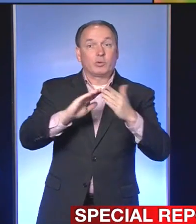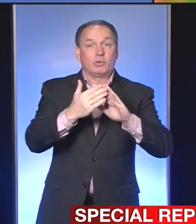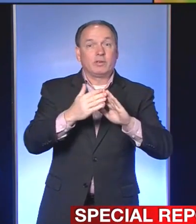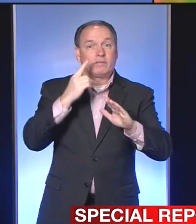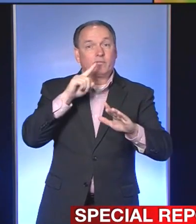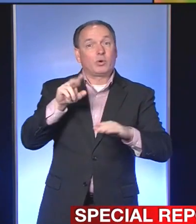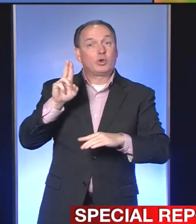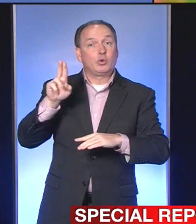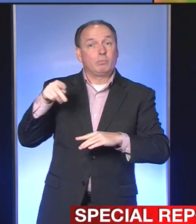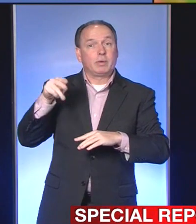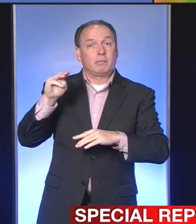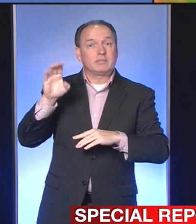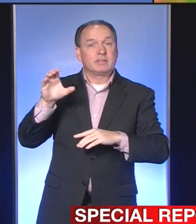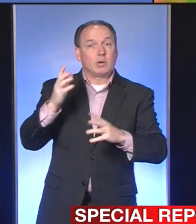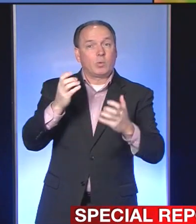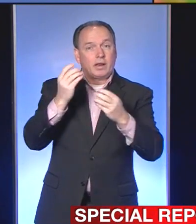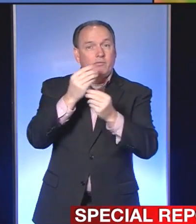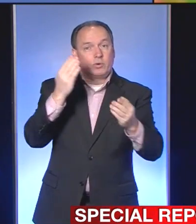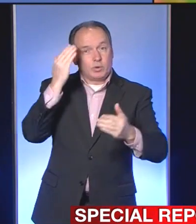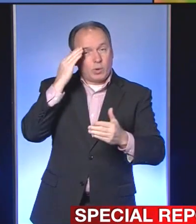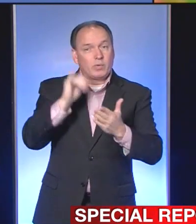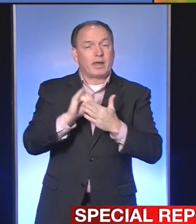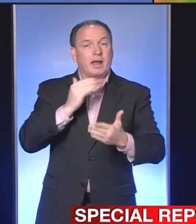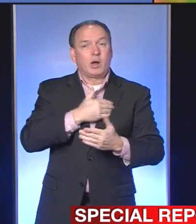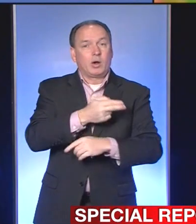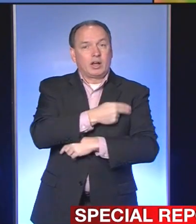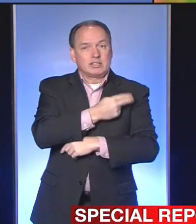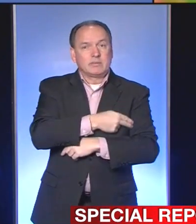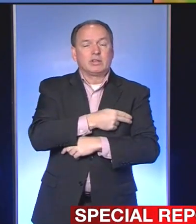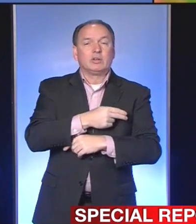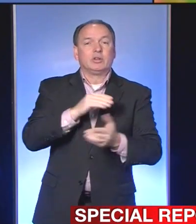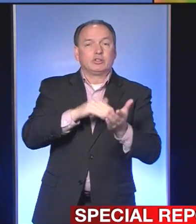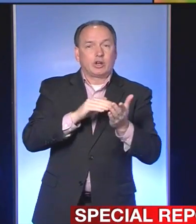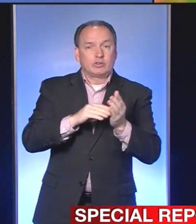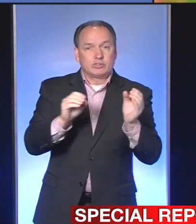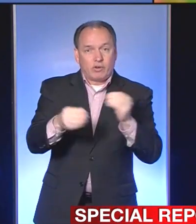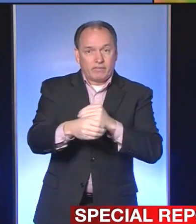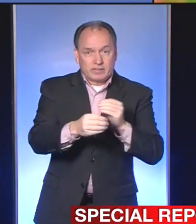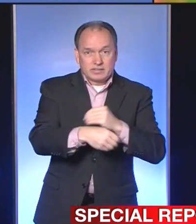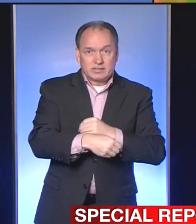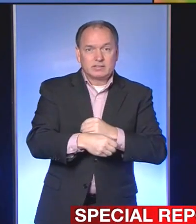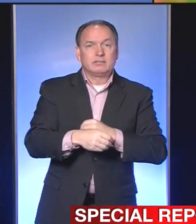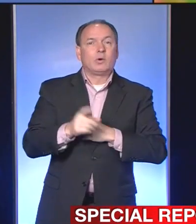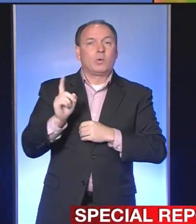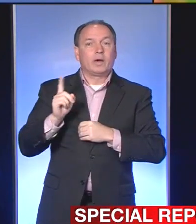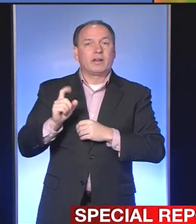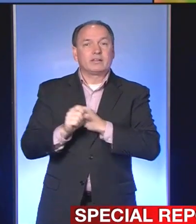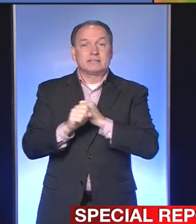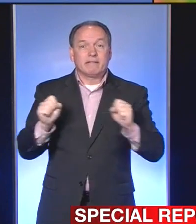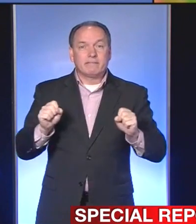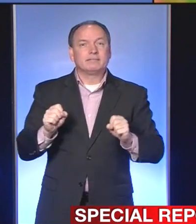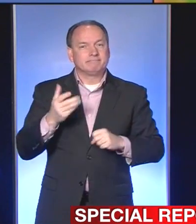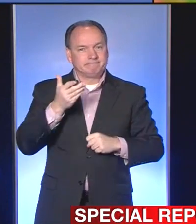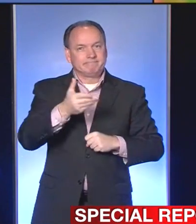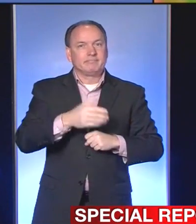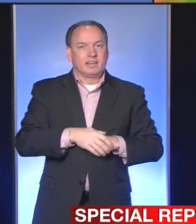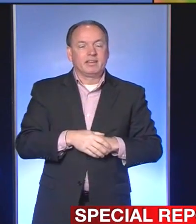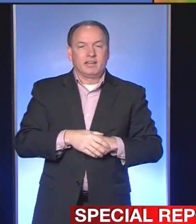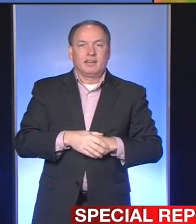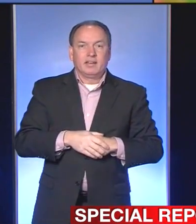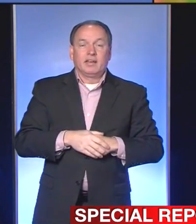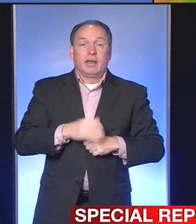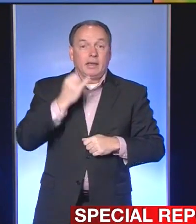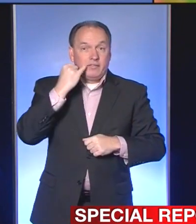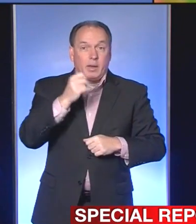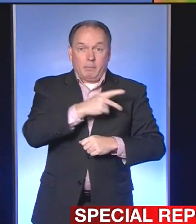UPMC, I want everyone to know that our hospital and physician offices are the safest places. If a patient requires medical